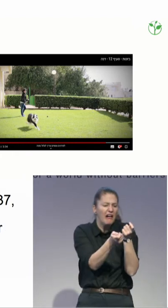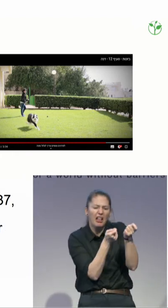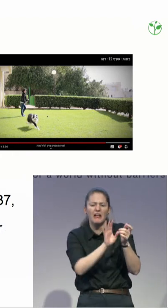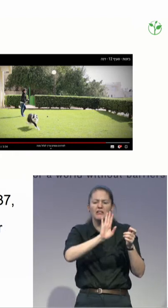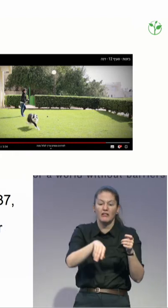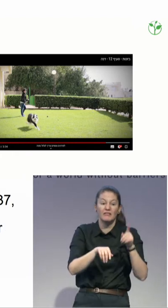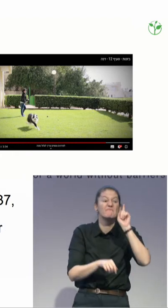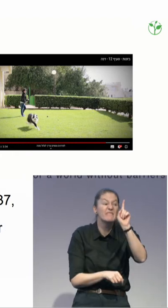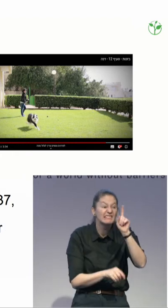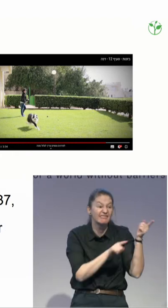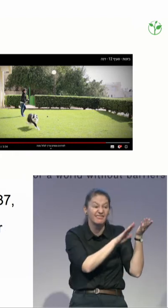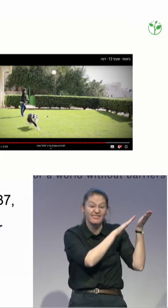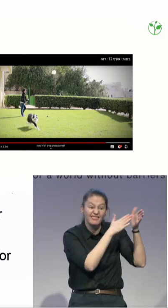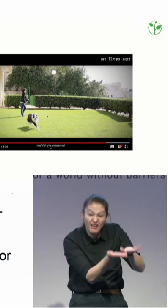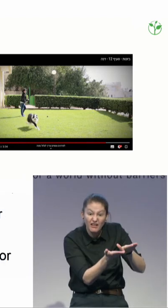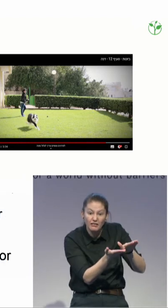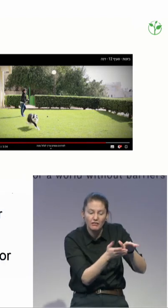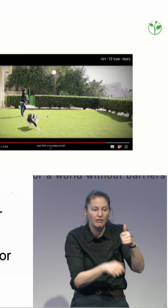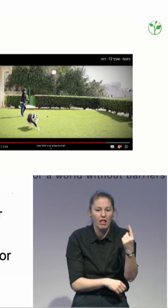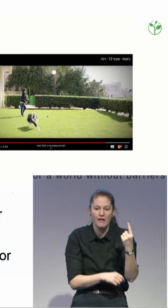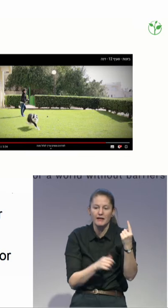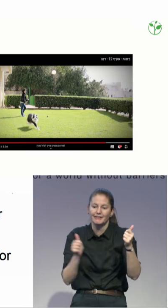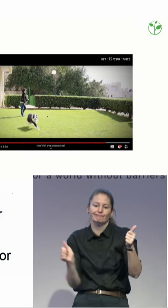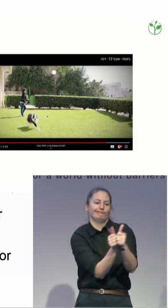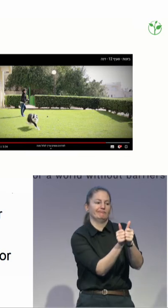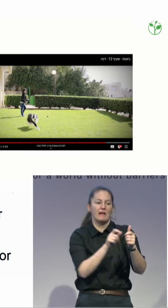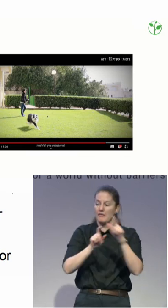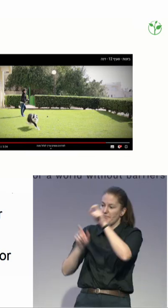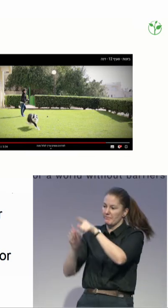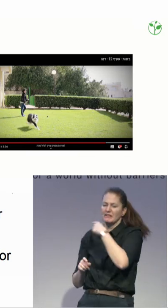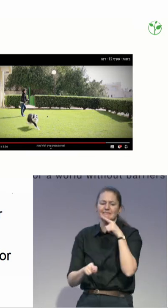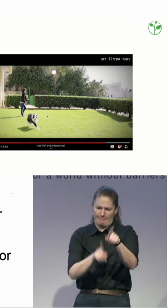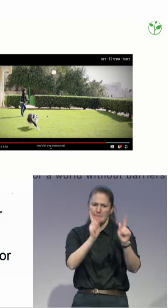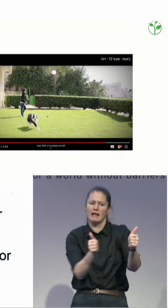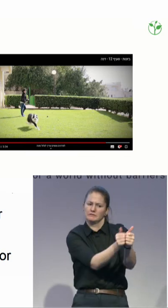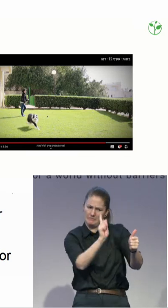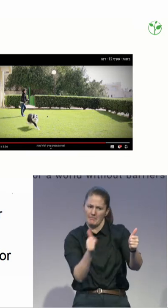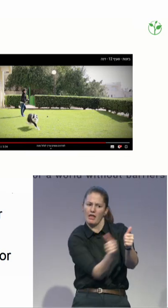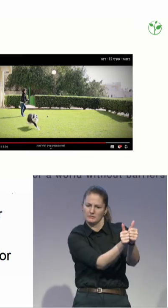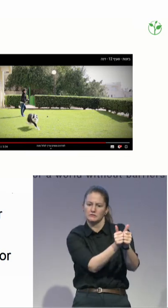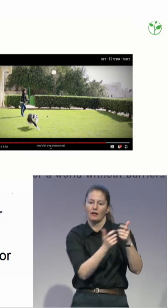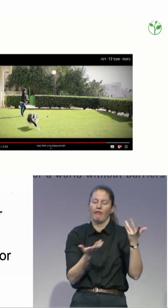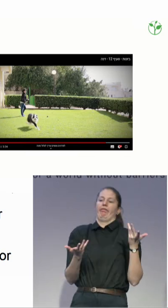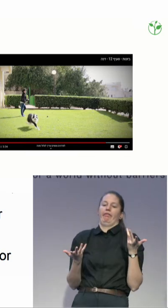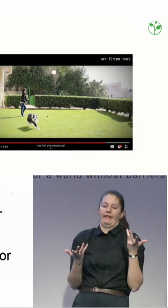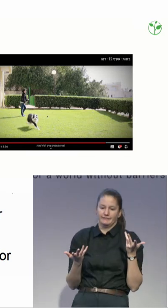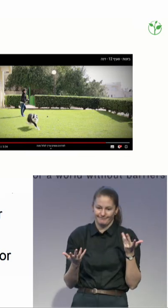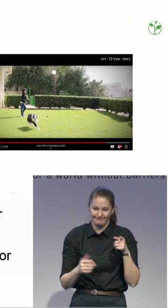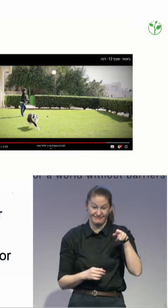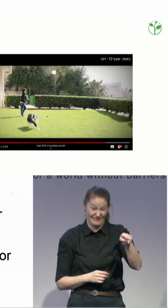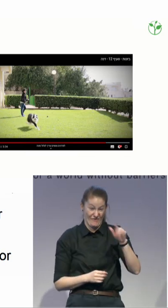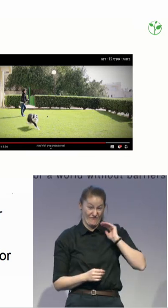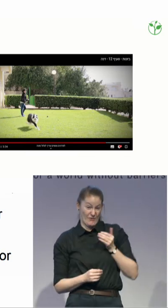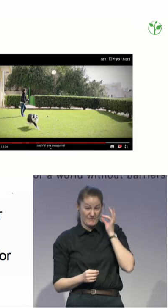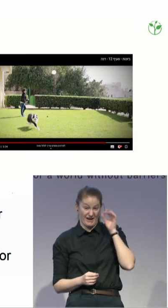And she felt that imprisonment in many ways. One of them that I will share here, and you can read more about it in the